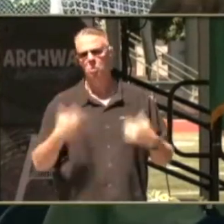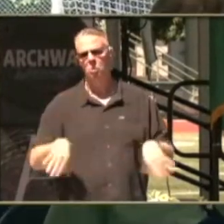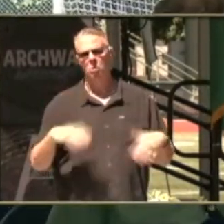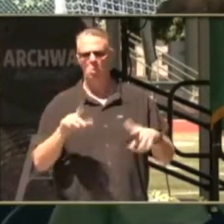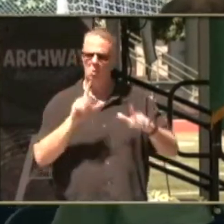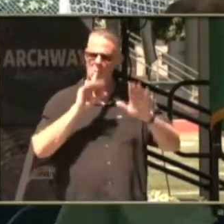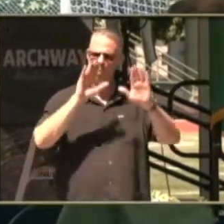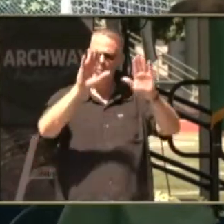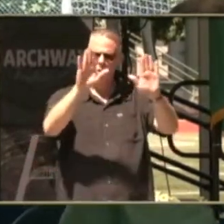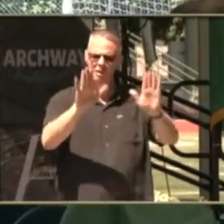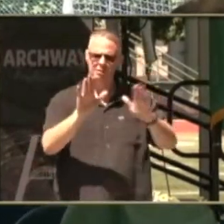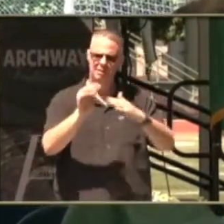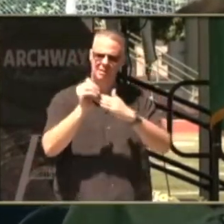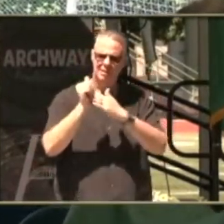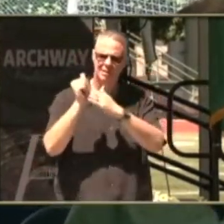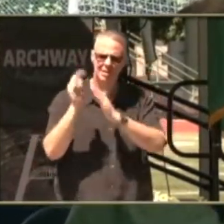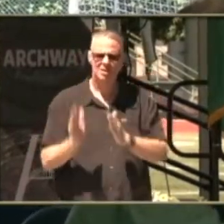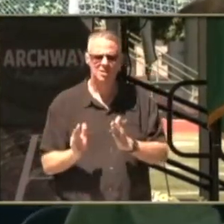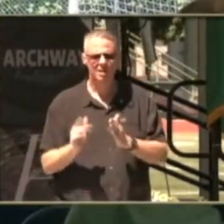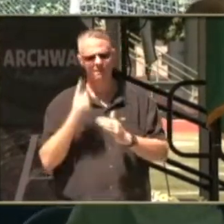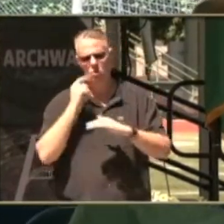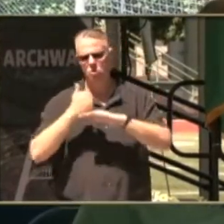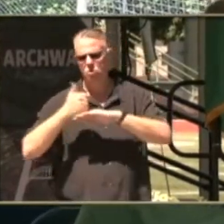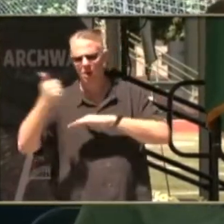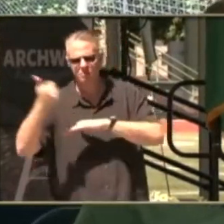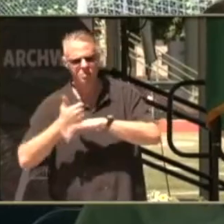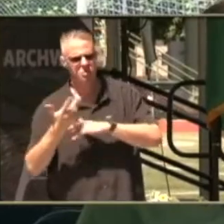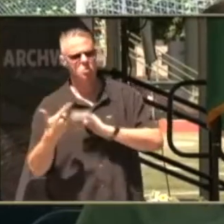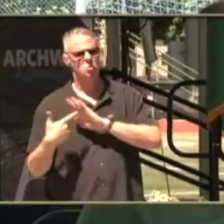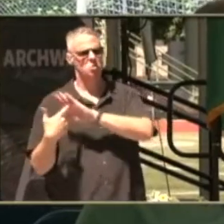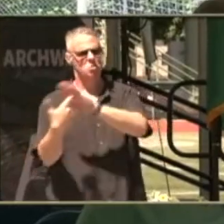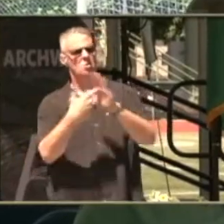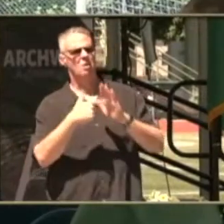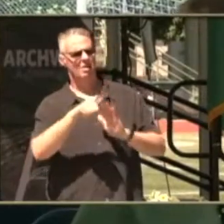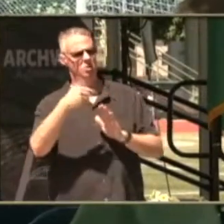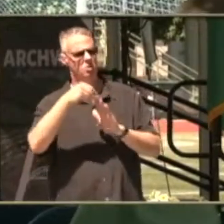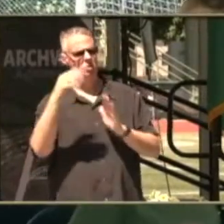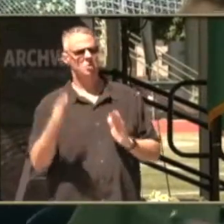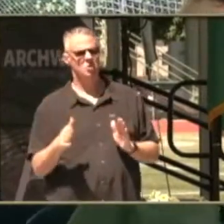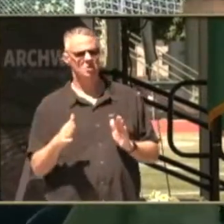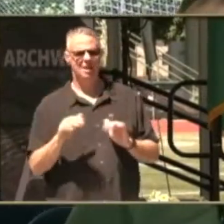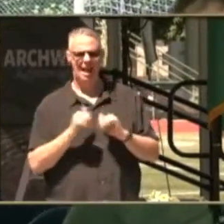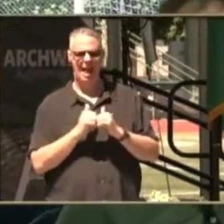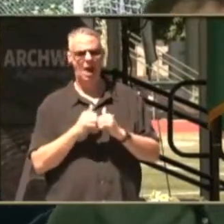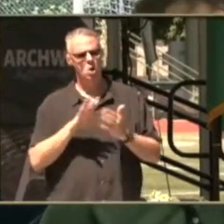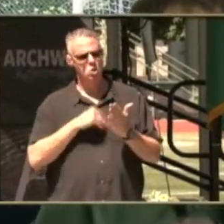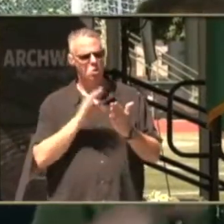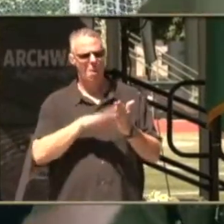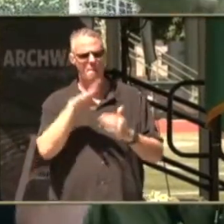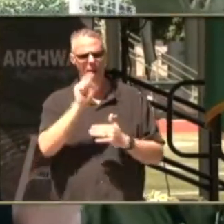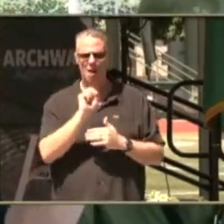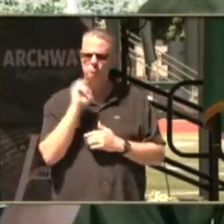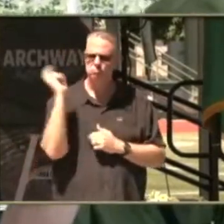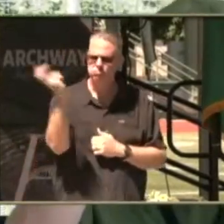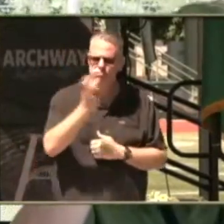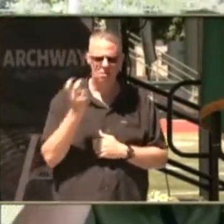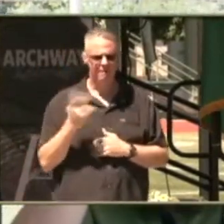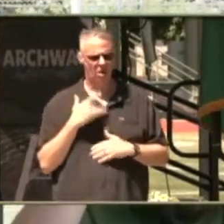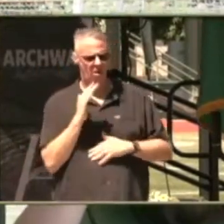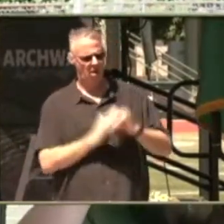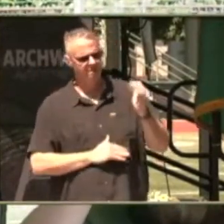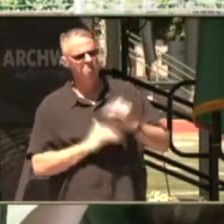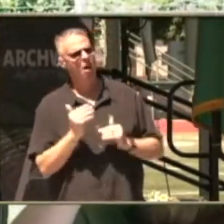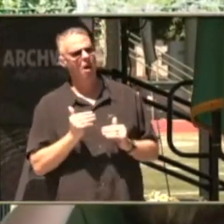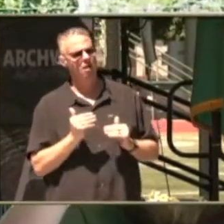um with transportation and showing the other students how to use the bus and becoming more comfortable and competent